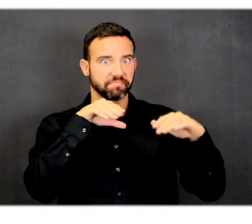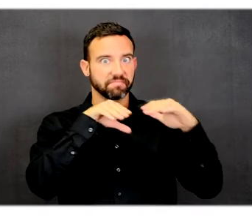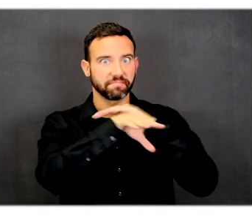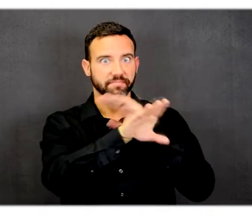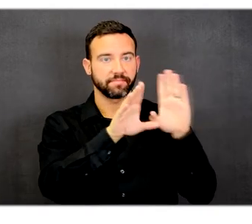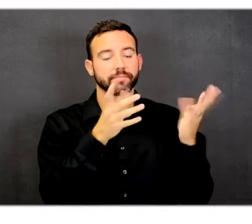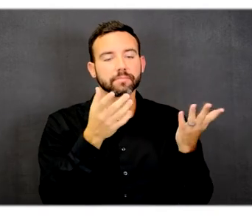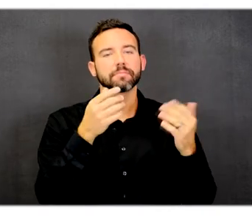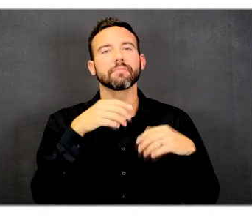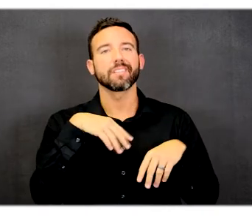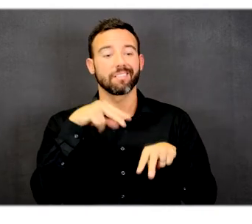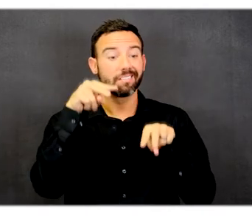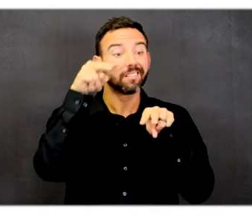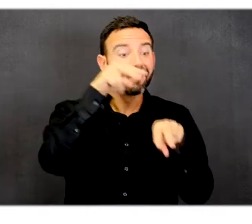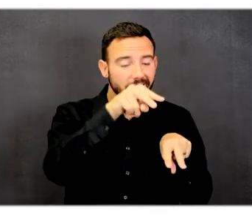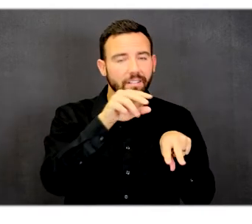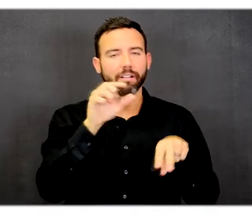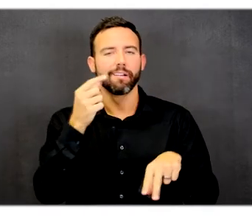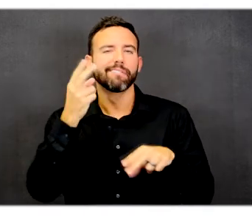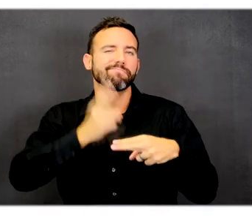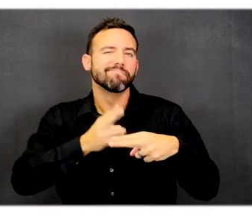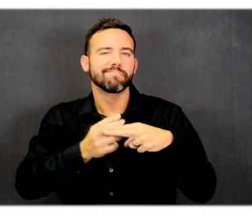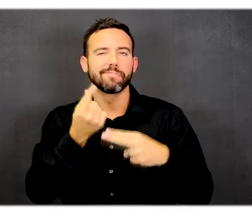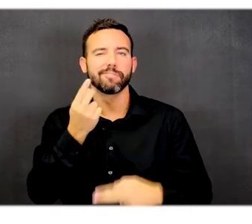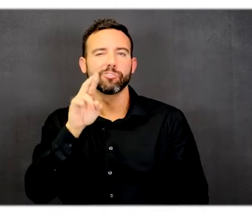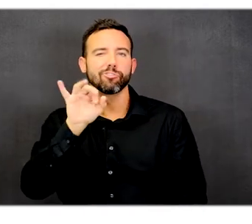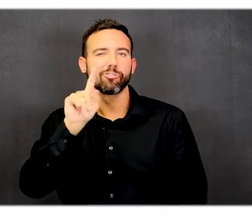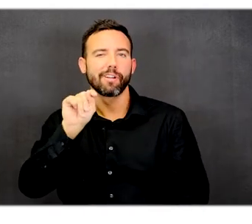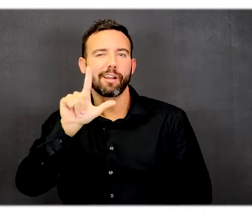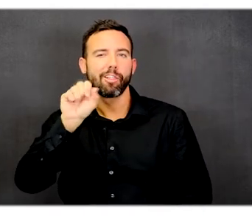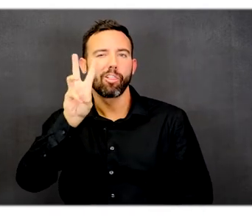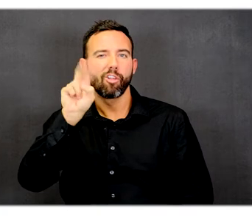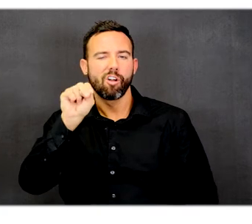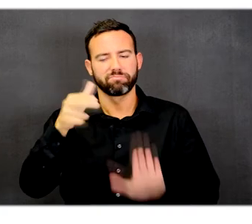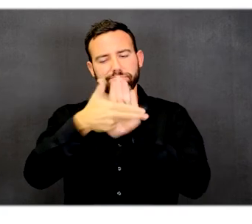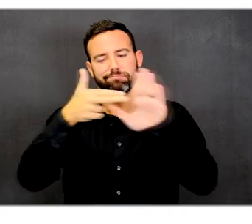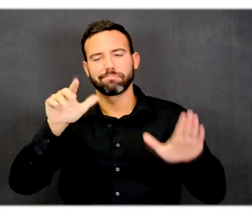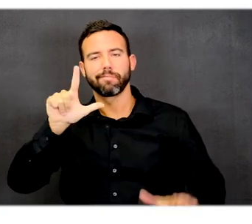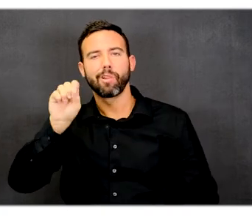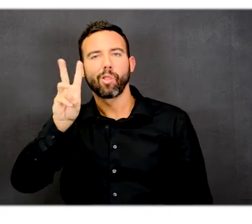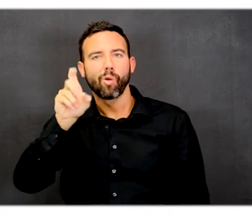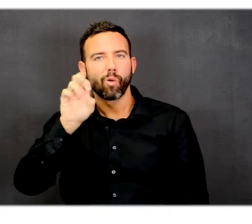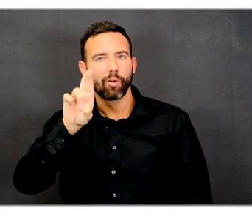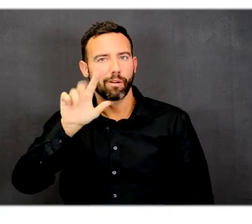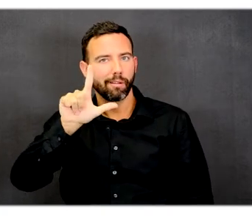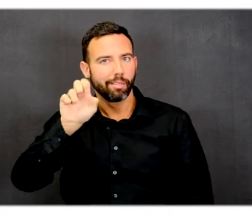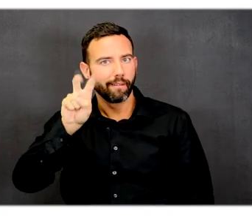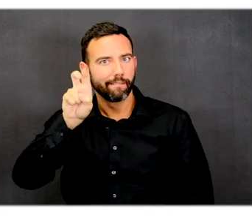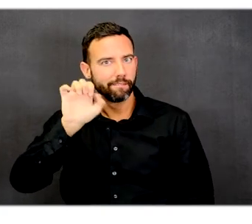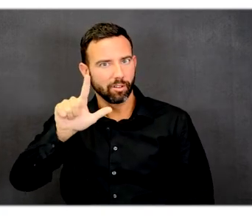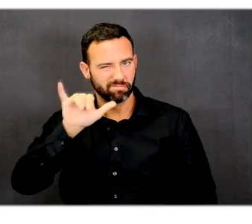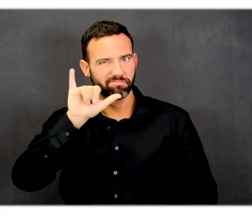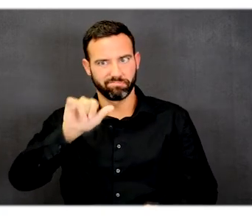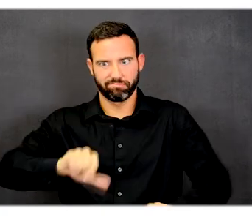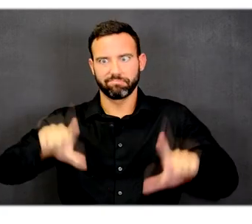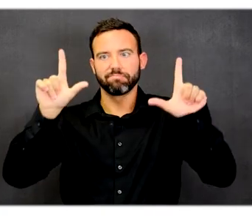The Great Lawn is down one story below that is called the Lower Level. This slide depicts Level 1.